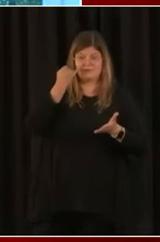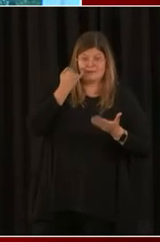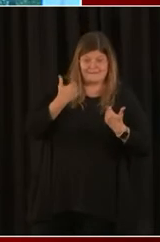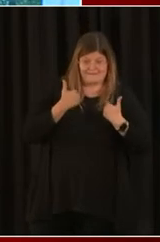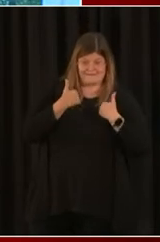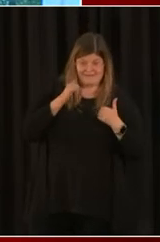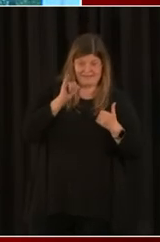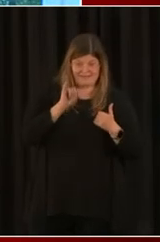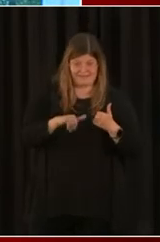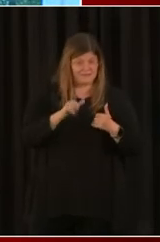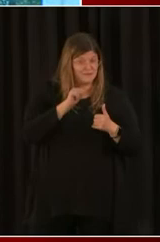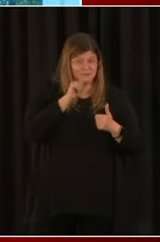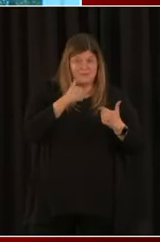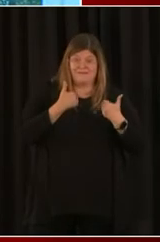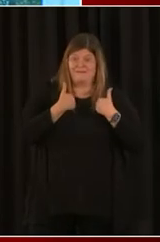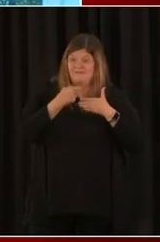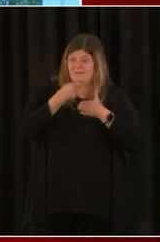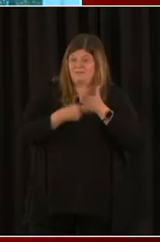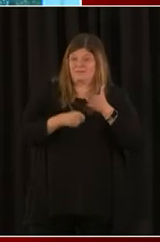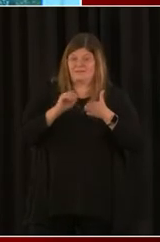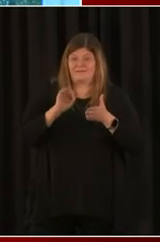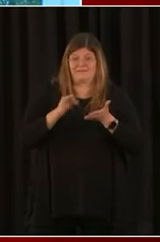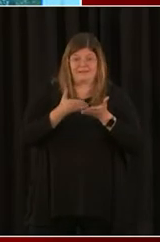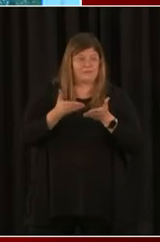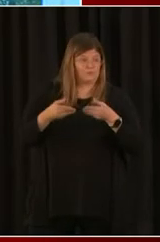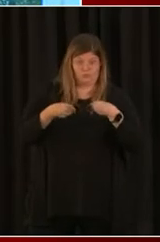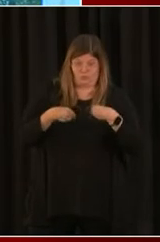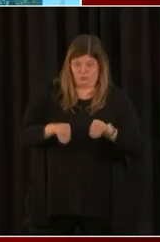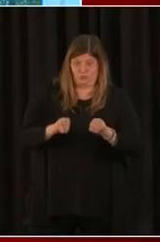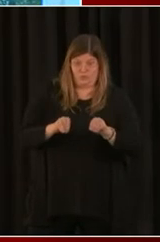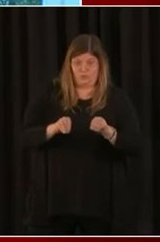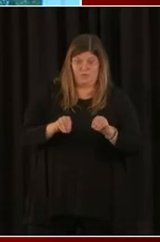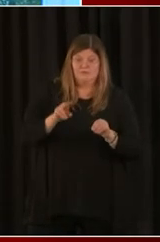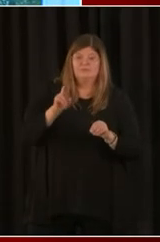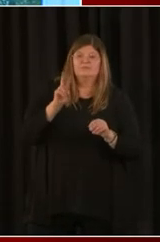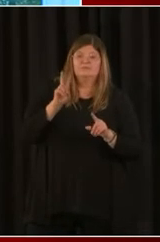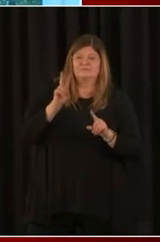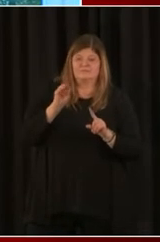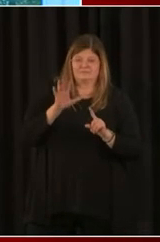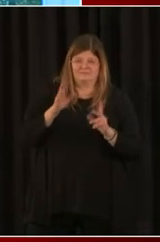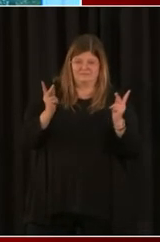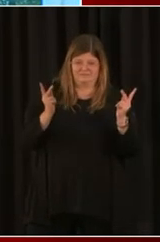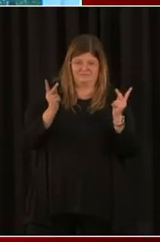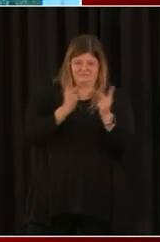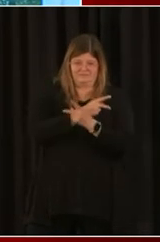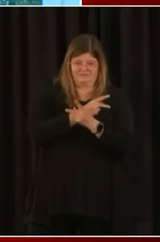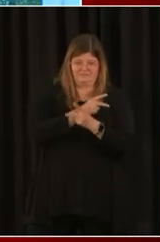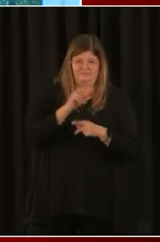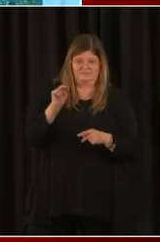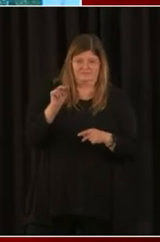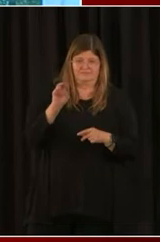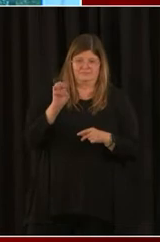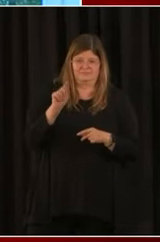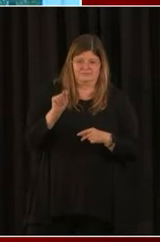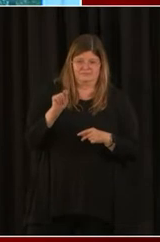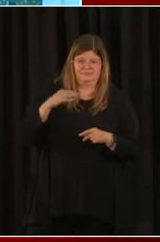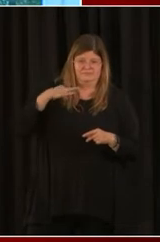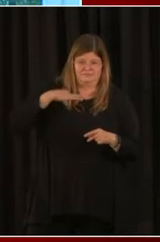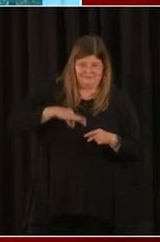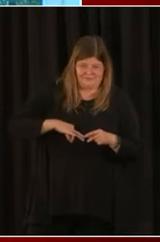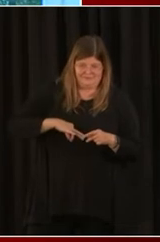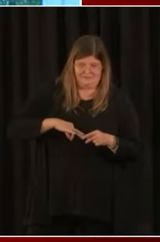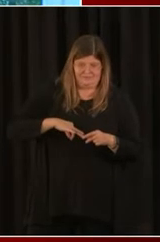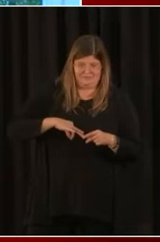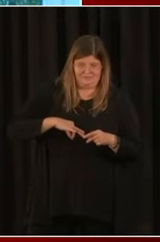cost of goods sold, then it's two and a half times your net profit if you're a single member LLC,